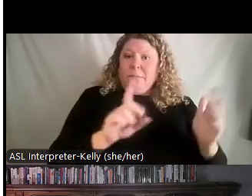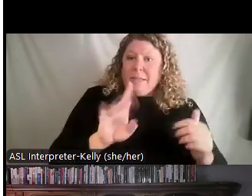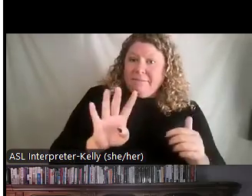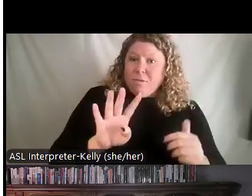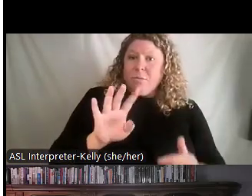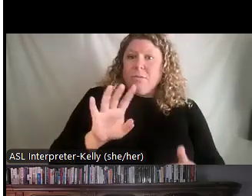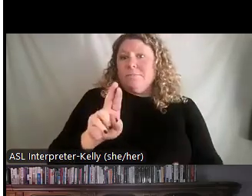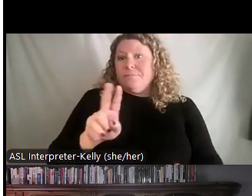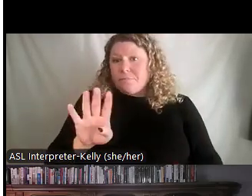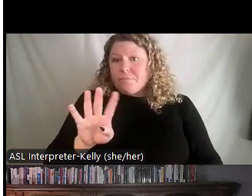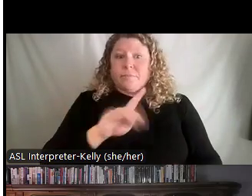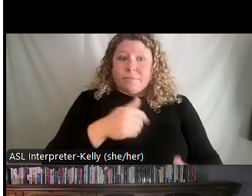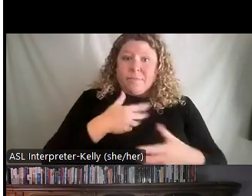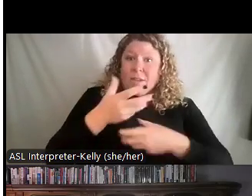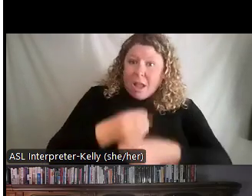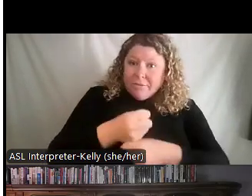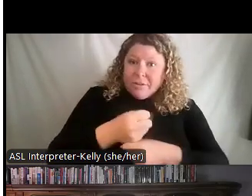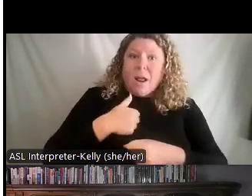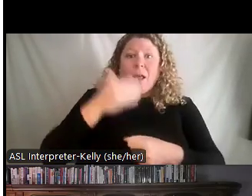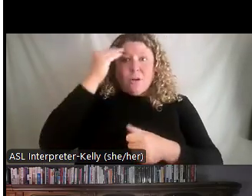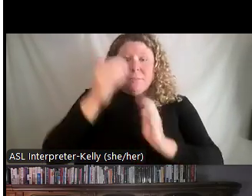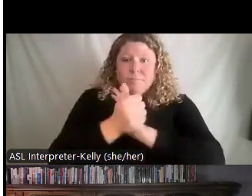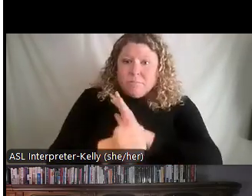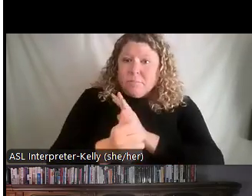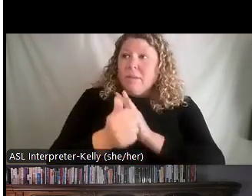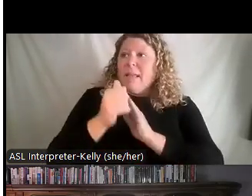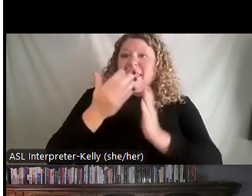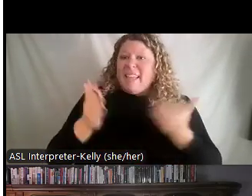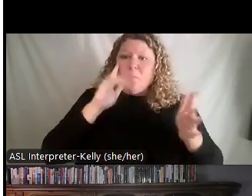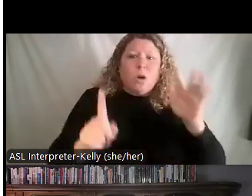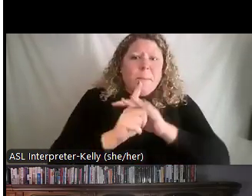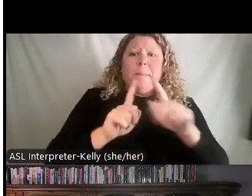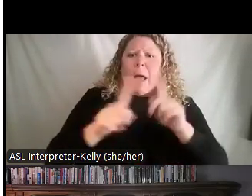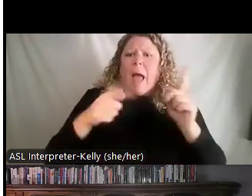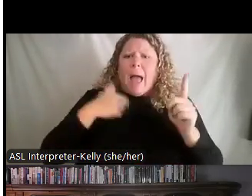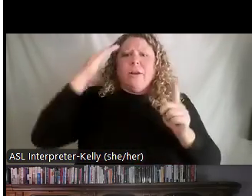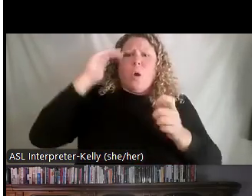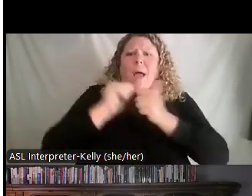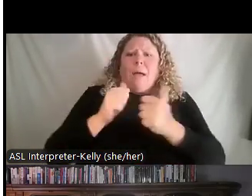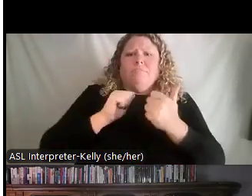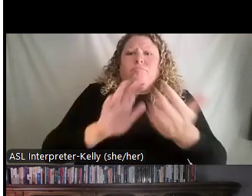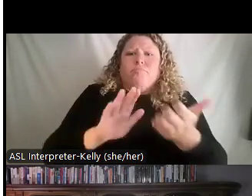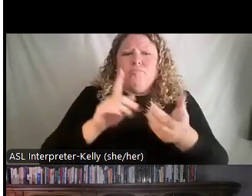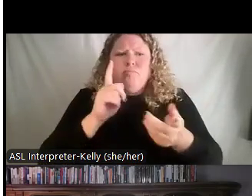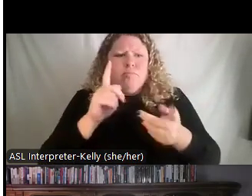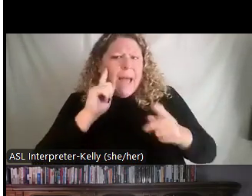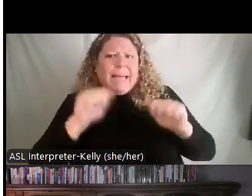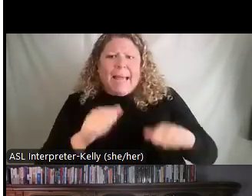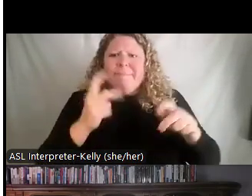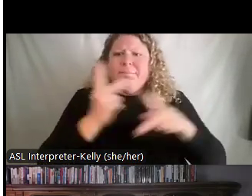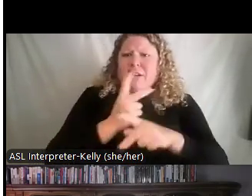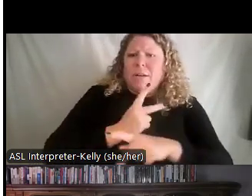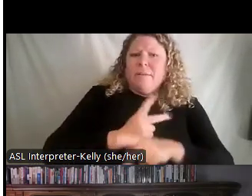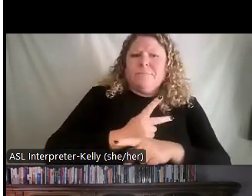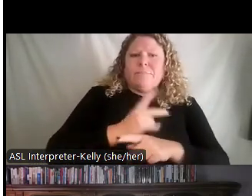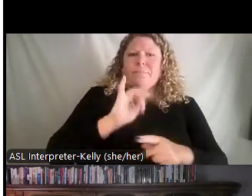doing. They understand that, hey, things come up, but I can adjust. I can meet it and figure it out. That's when you hit that development